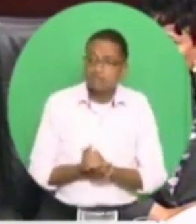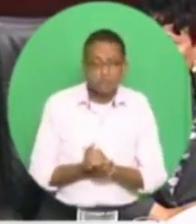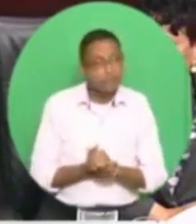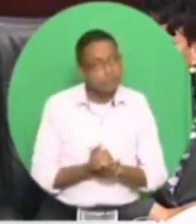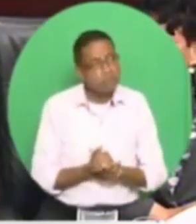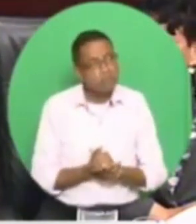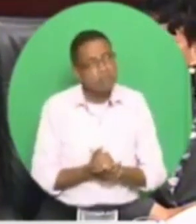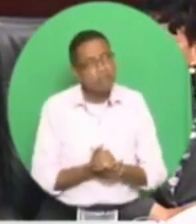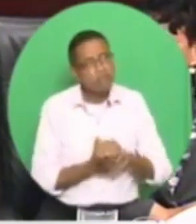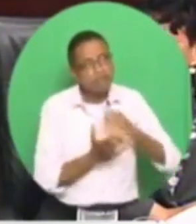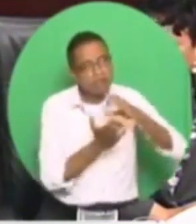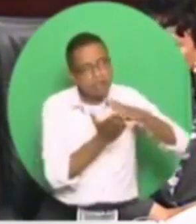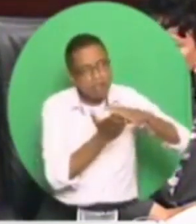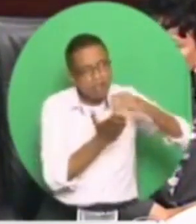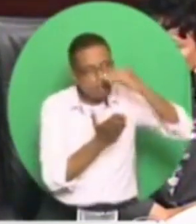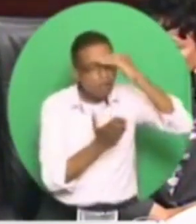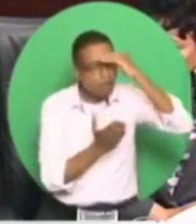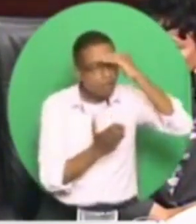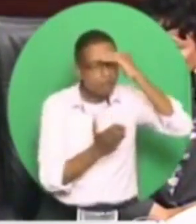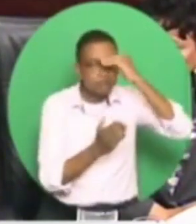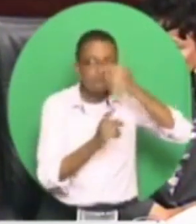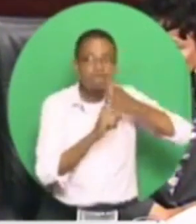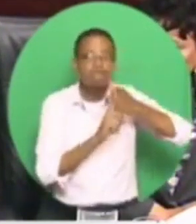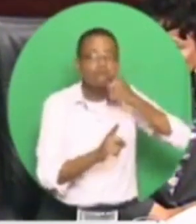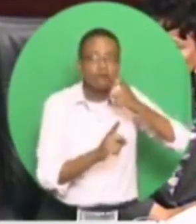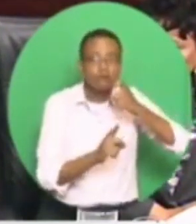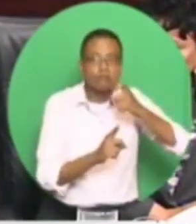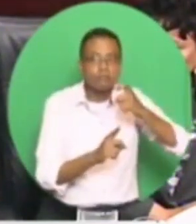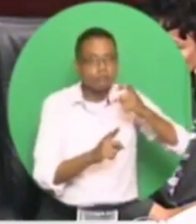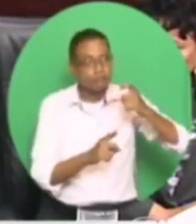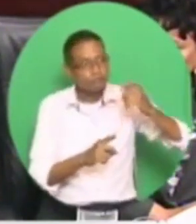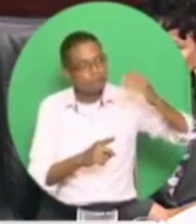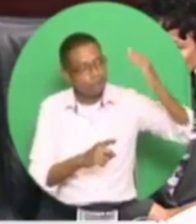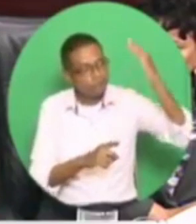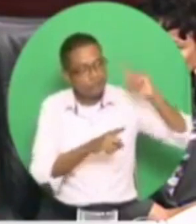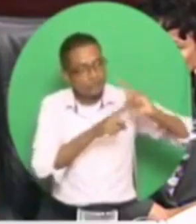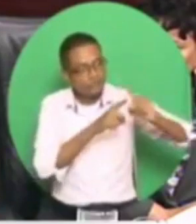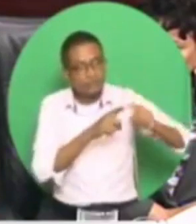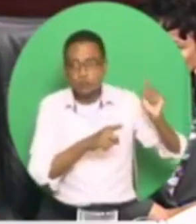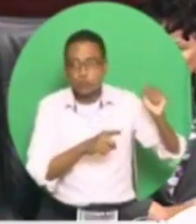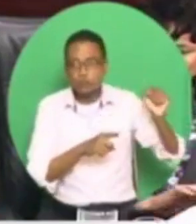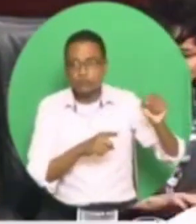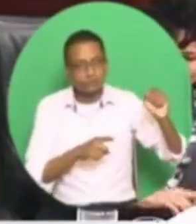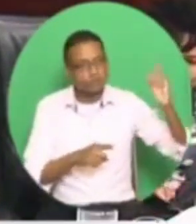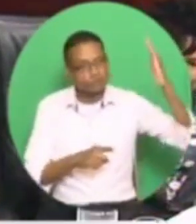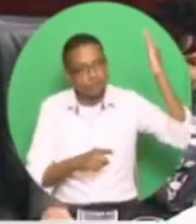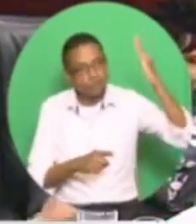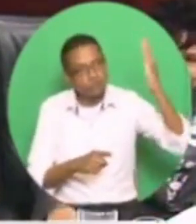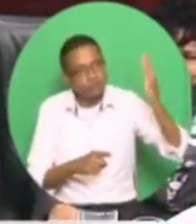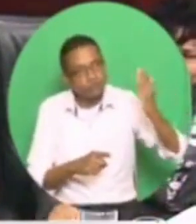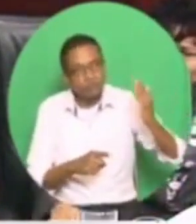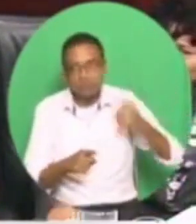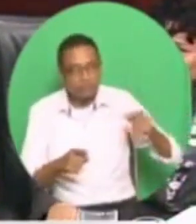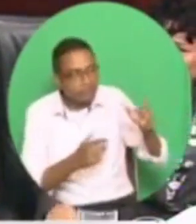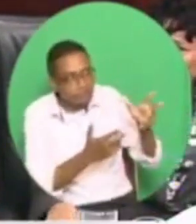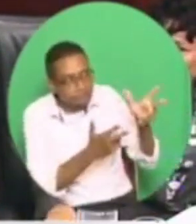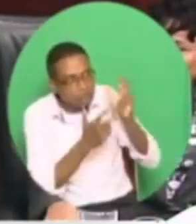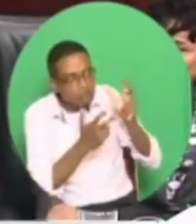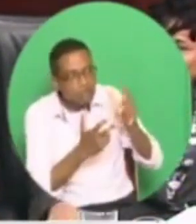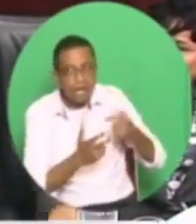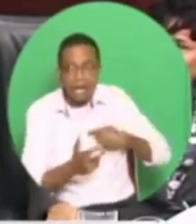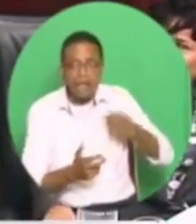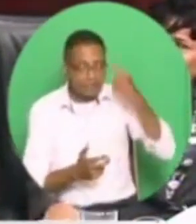the comprehensive presentation made, which I believe is a first in the history of Trinidad and Tobago.